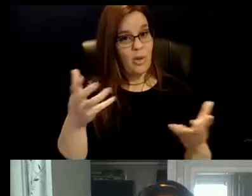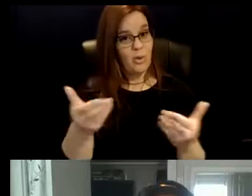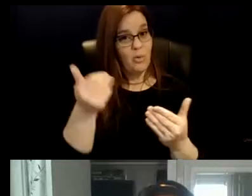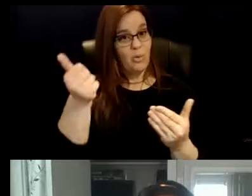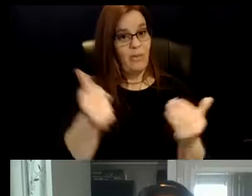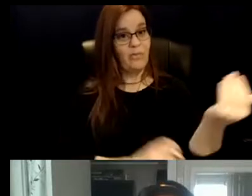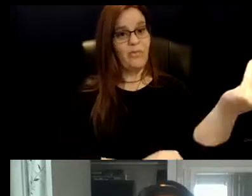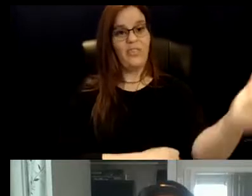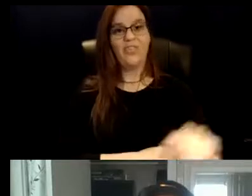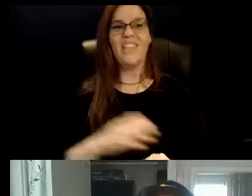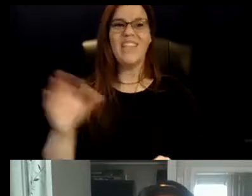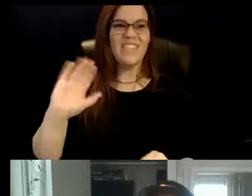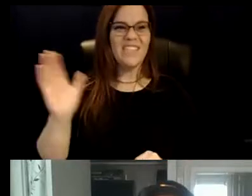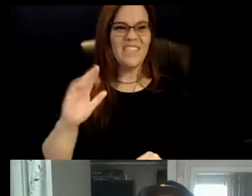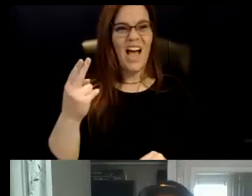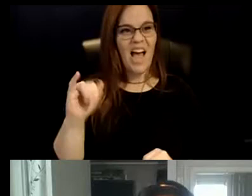Hi.